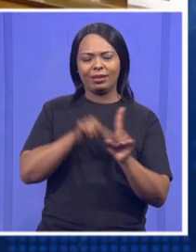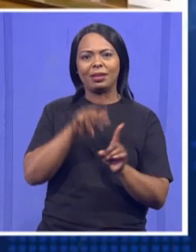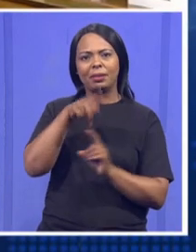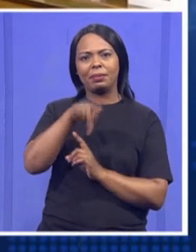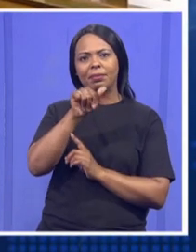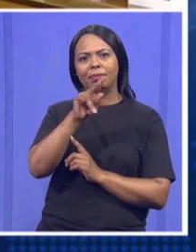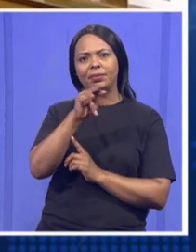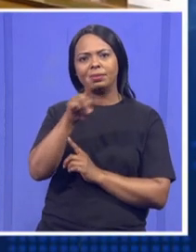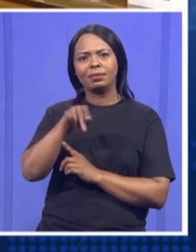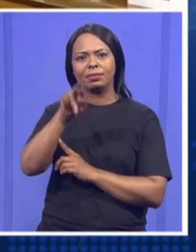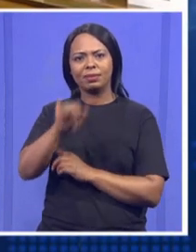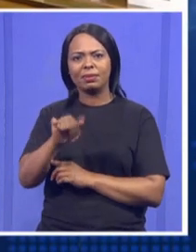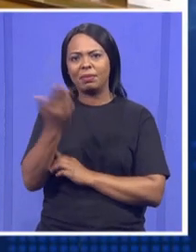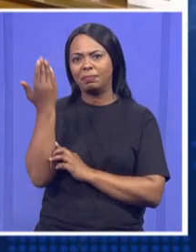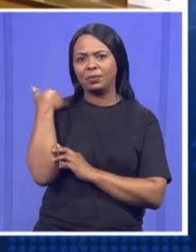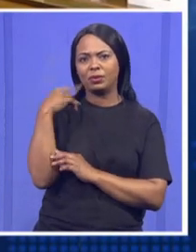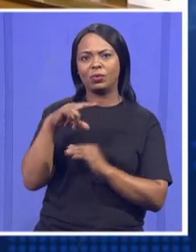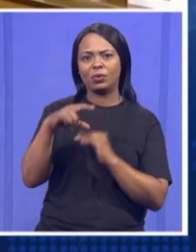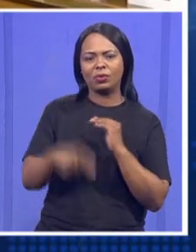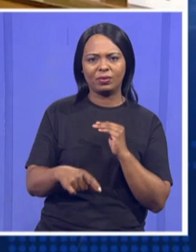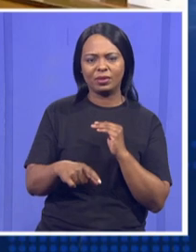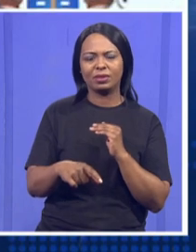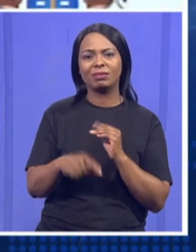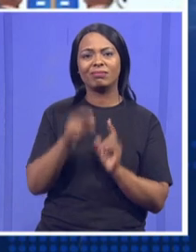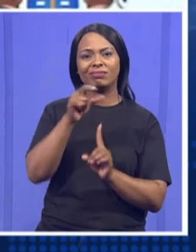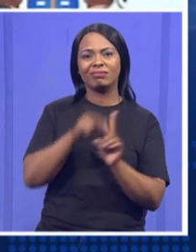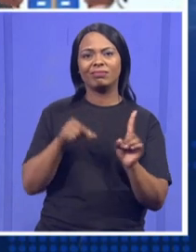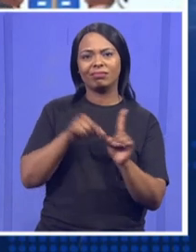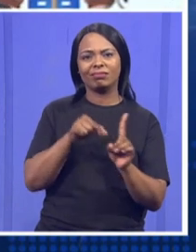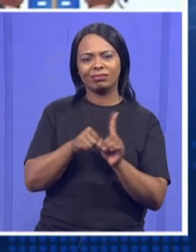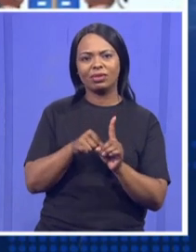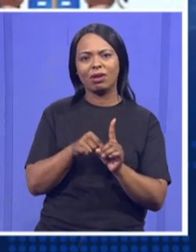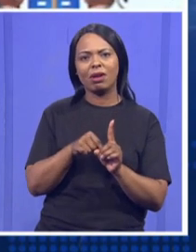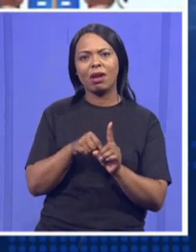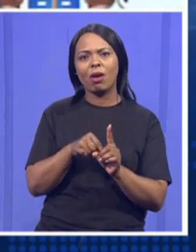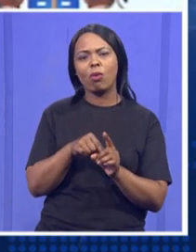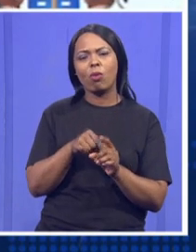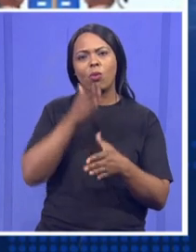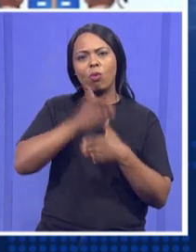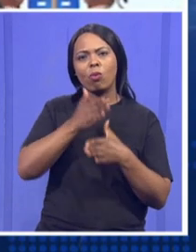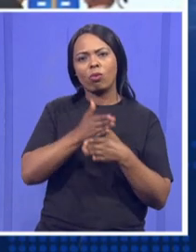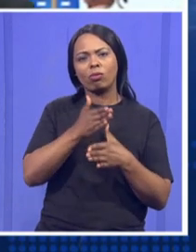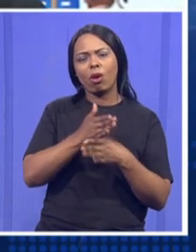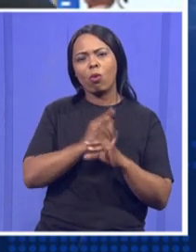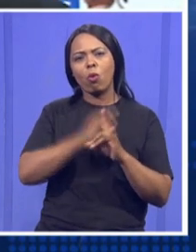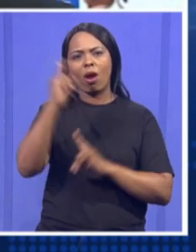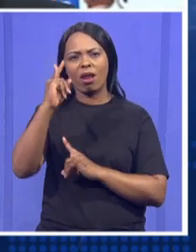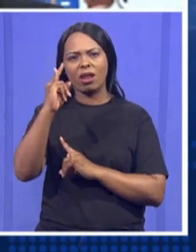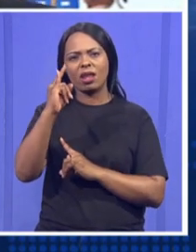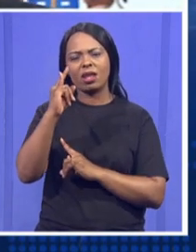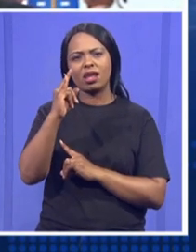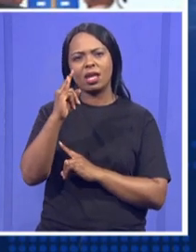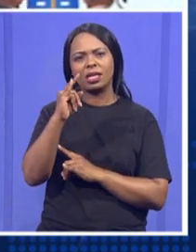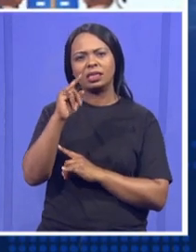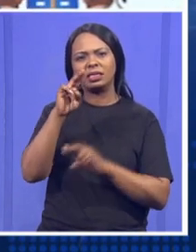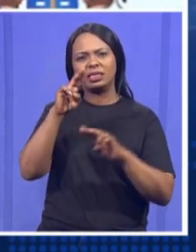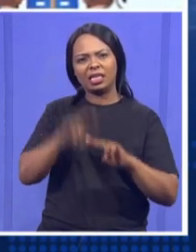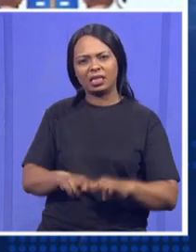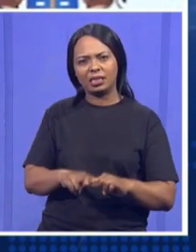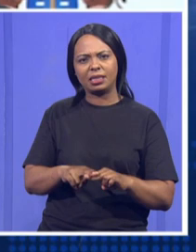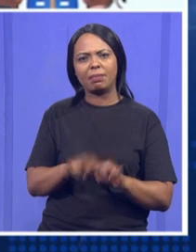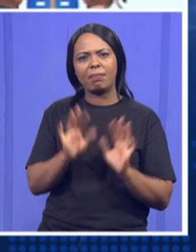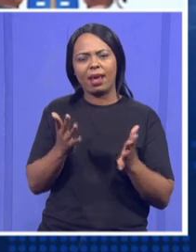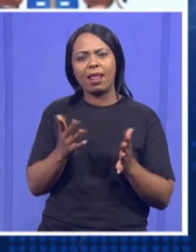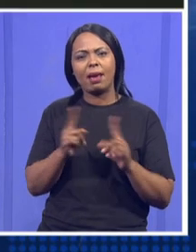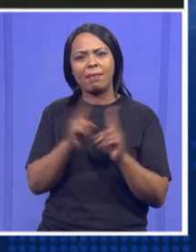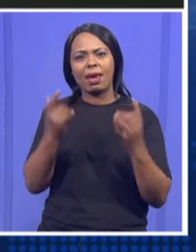conference of the ANC, Panyaza's faction only won his seat. So I think he comes as a